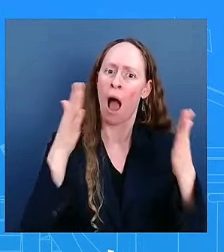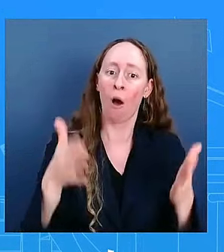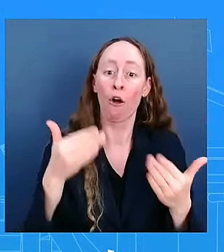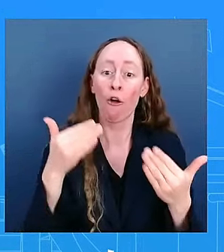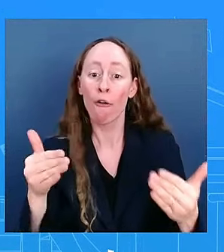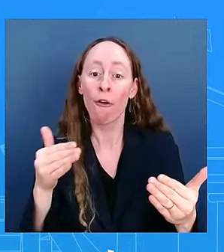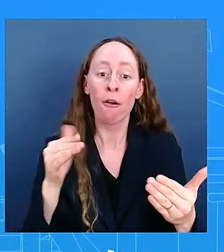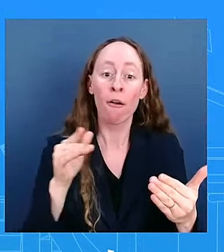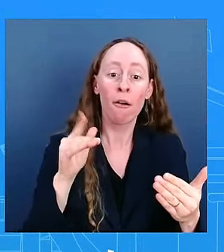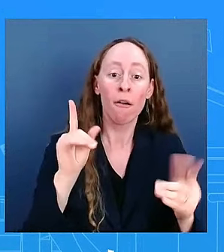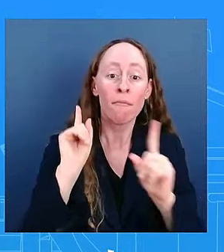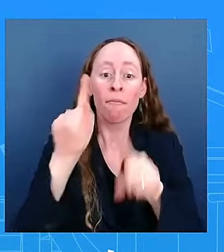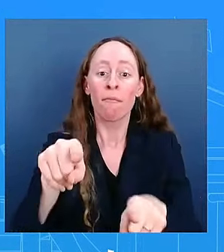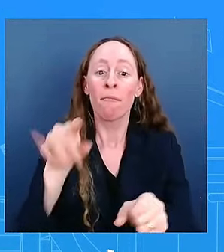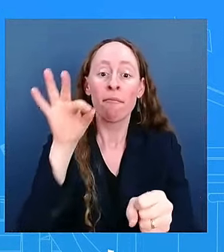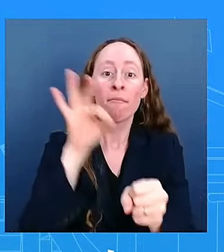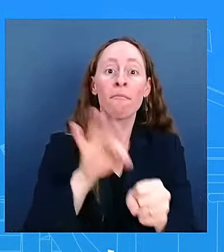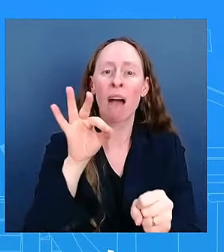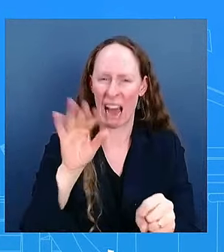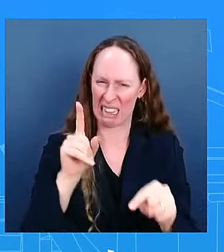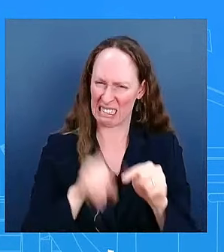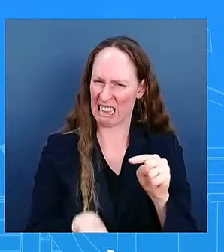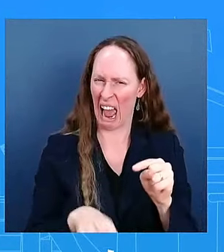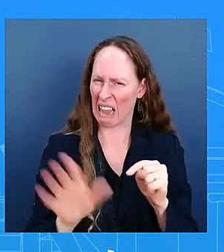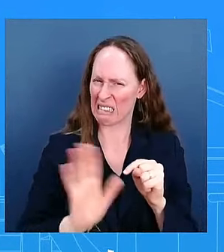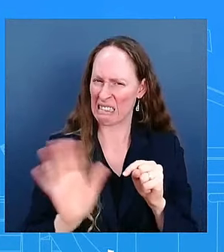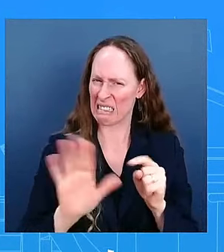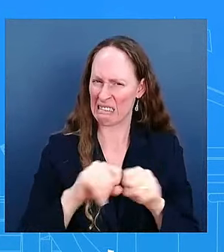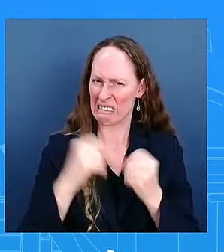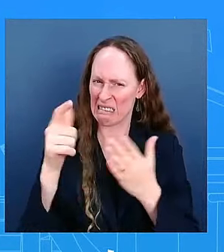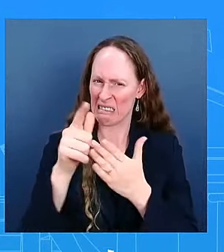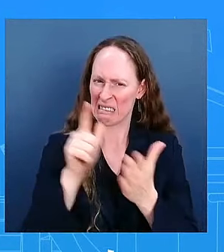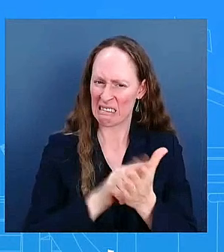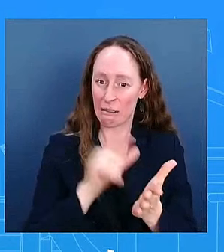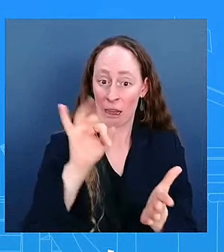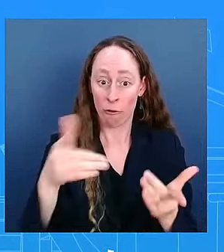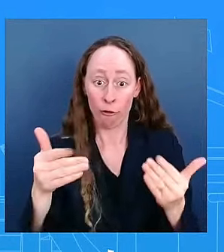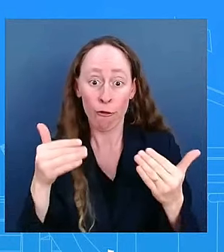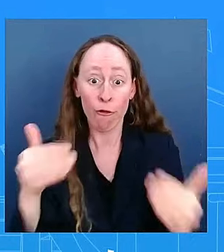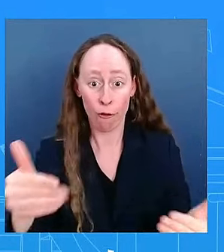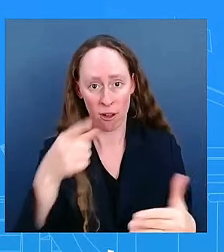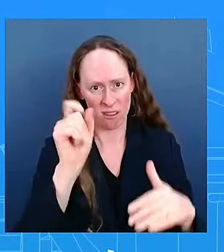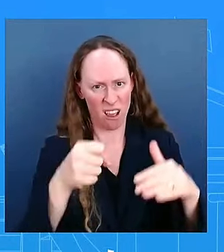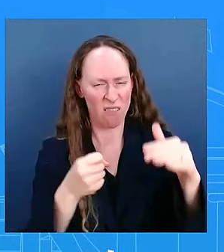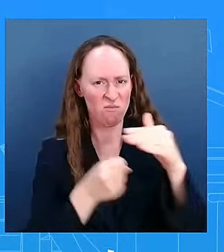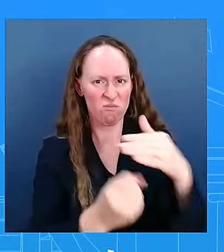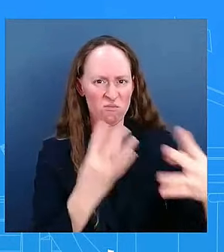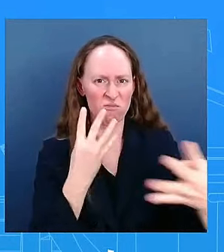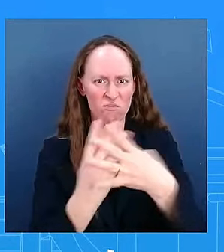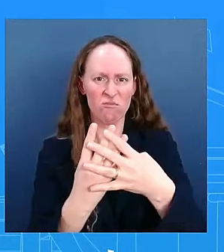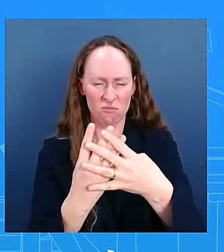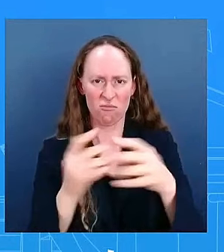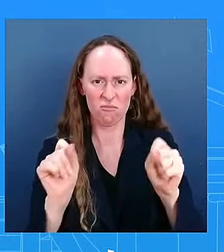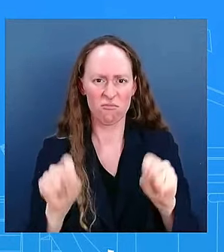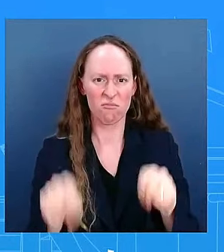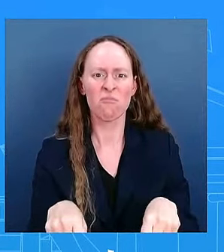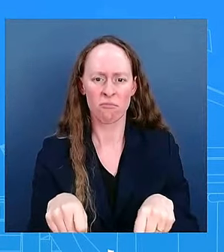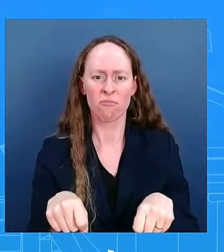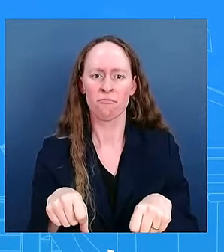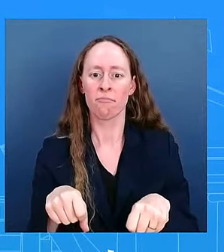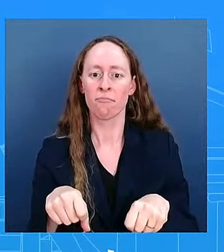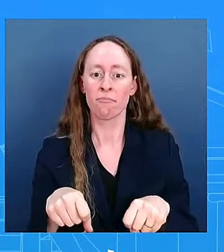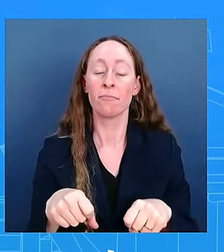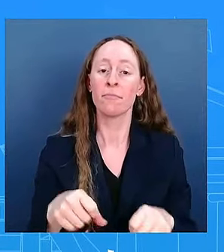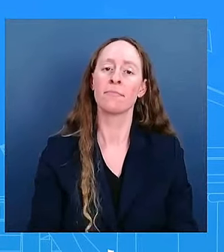prison and fines. And again, as I stated to your colleague here, every single eligible American has the